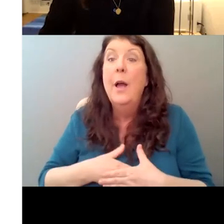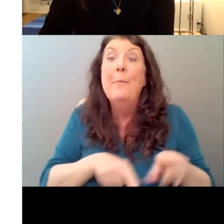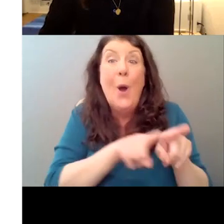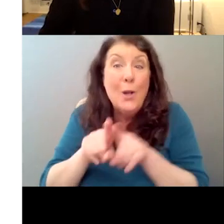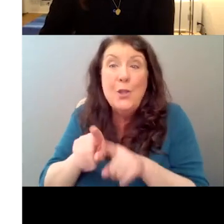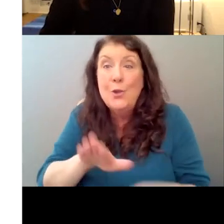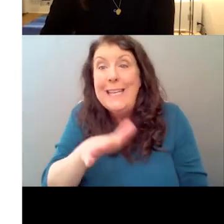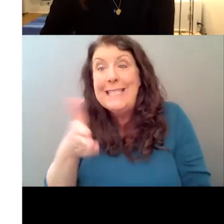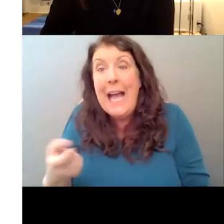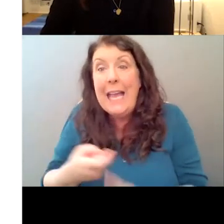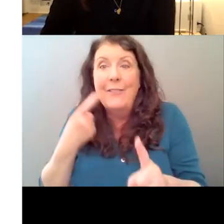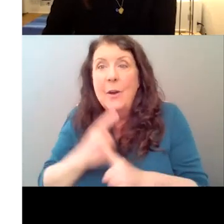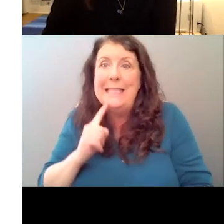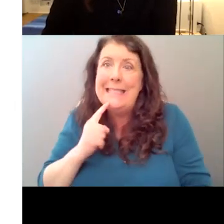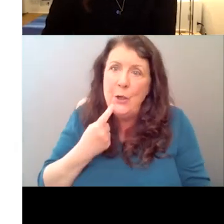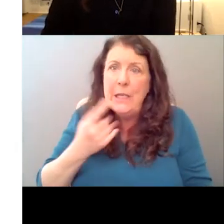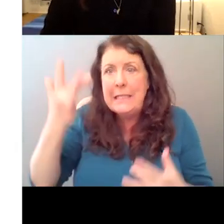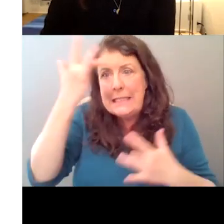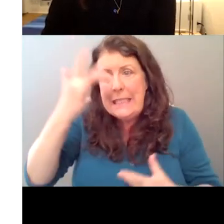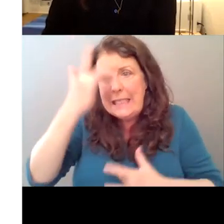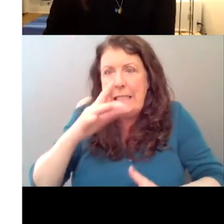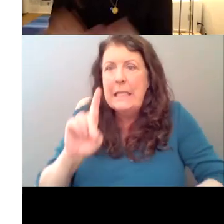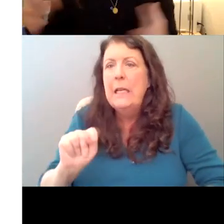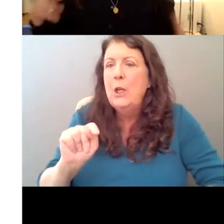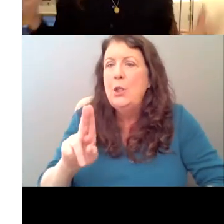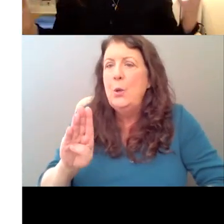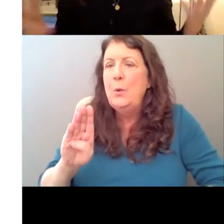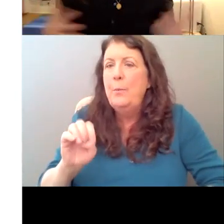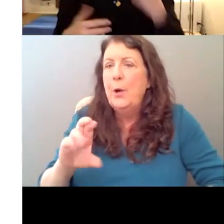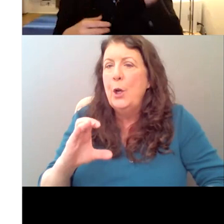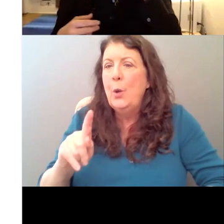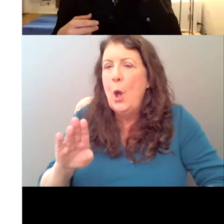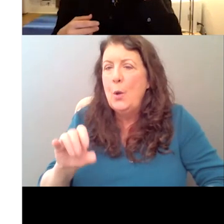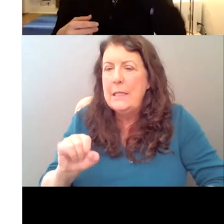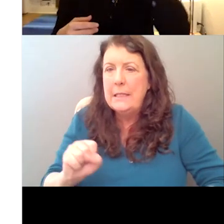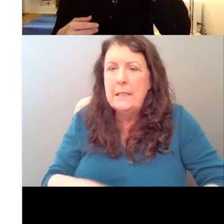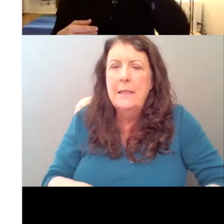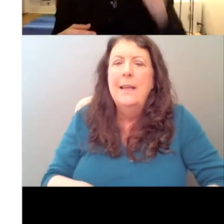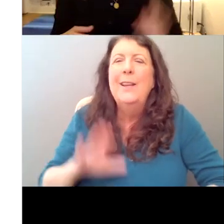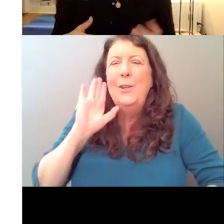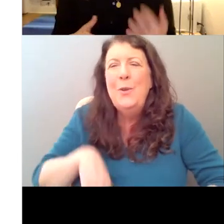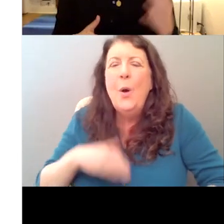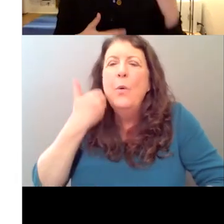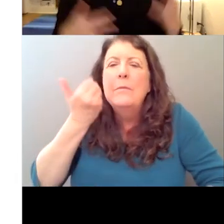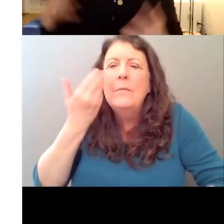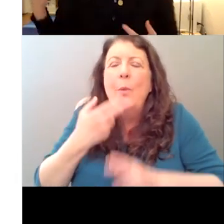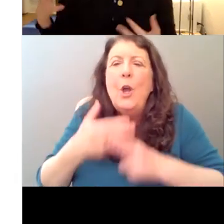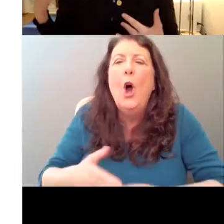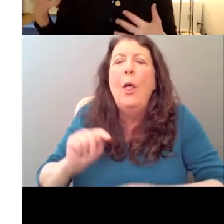is, you know, is like, I mean, they say, you know, it's like the oldest profession, like there's all these